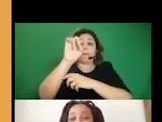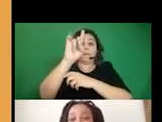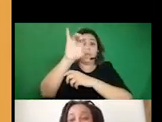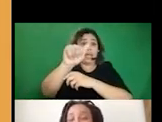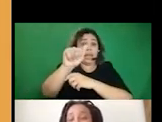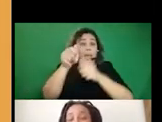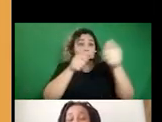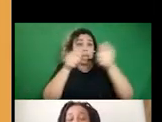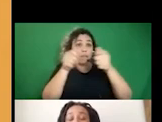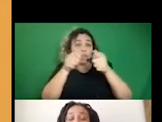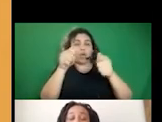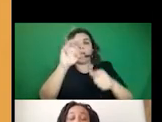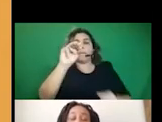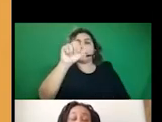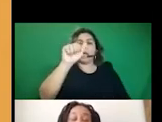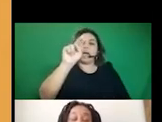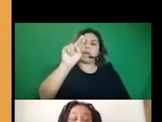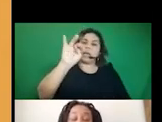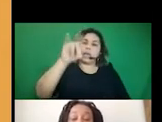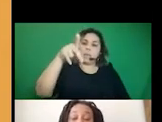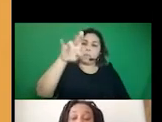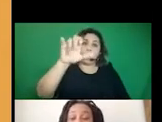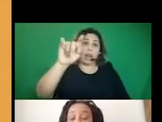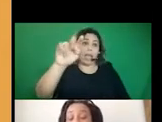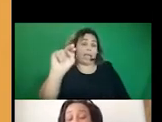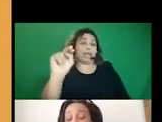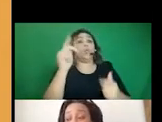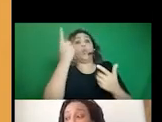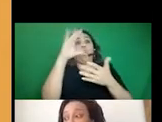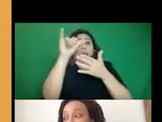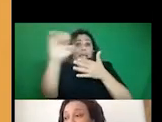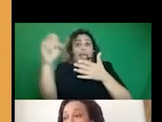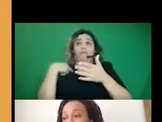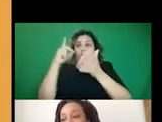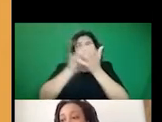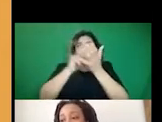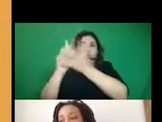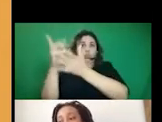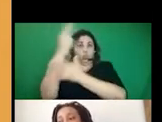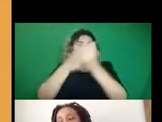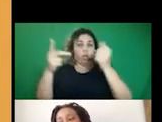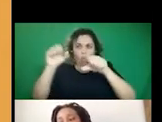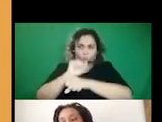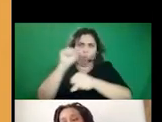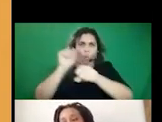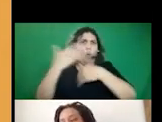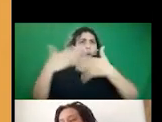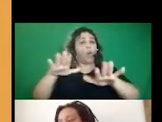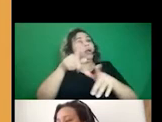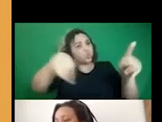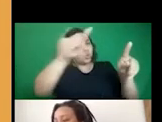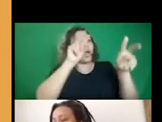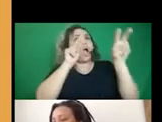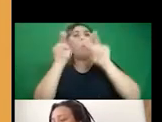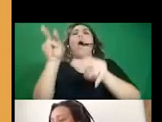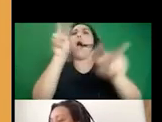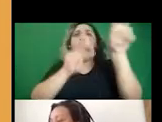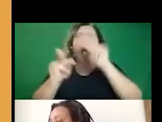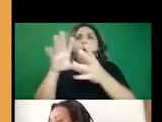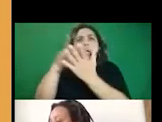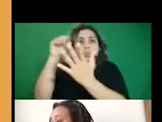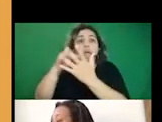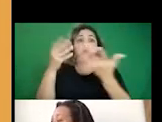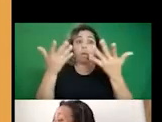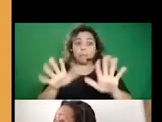casebook that, um, Dr. Joan Donovan and Harvard put together and worked a lot on. So I'm